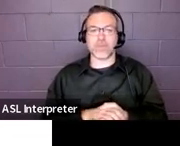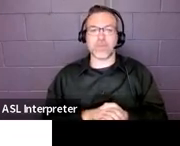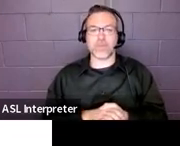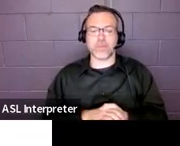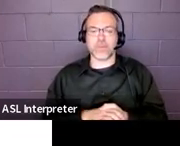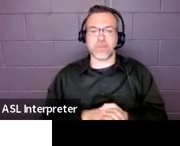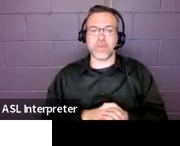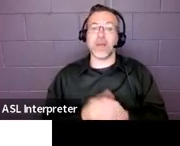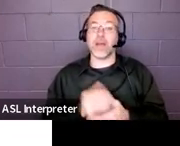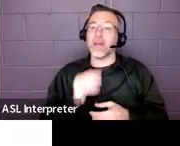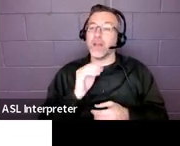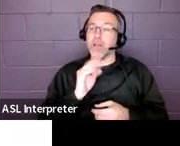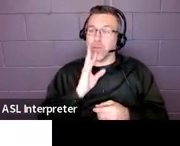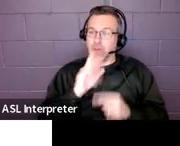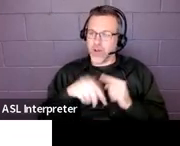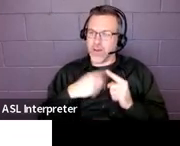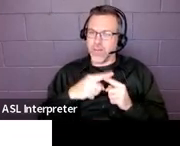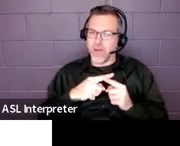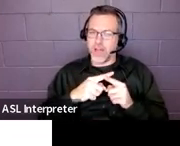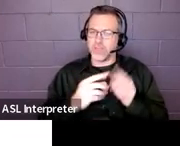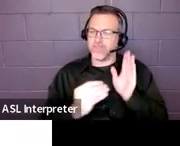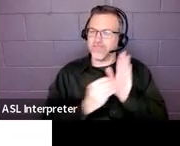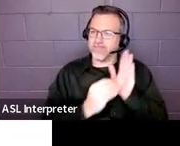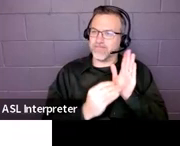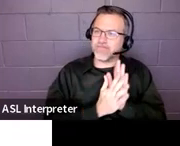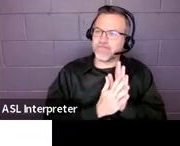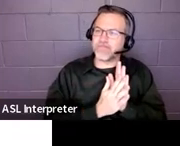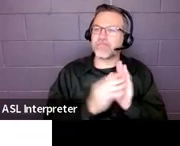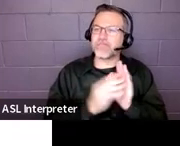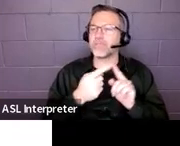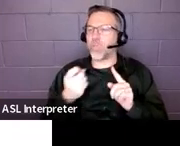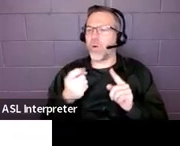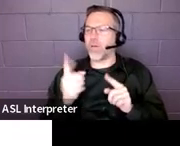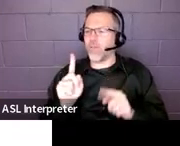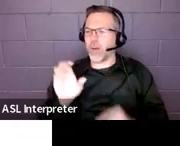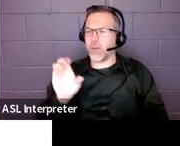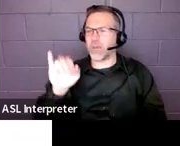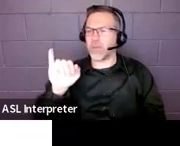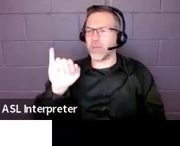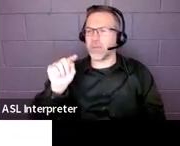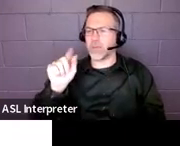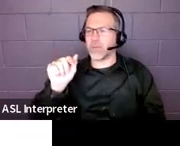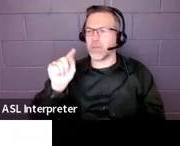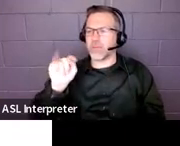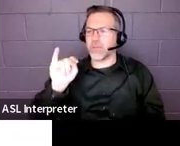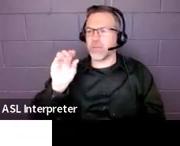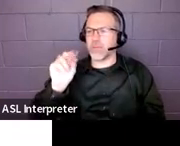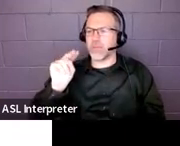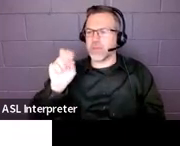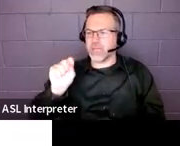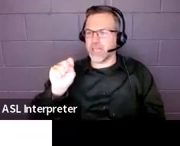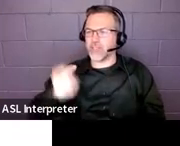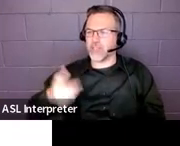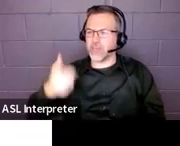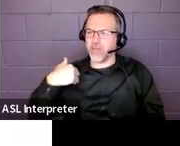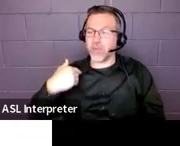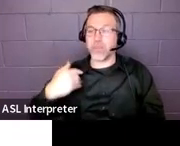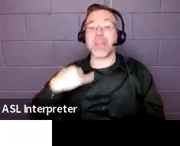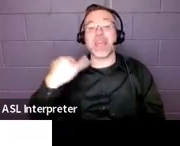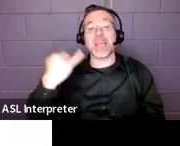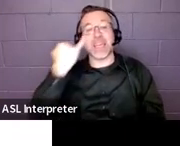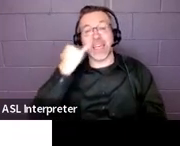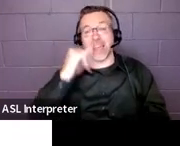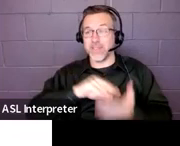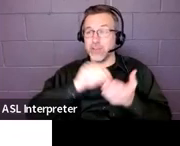about citations before, you know, when we talk about Section 5 of the IEP when we're looking at goals. If the child takes the